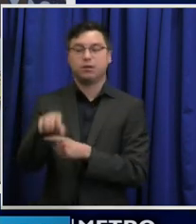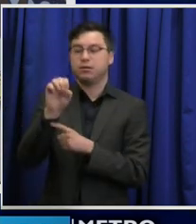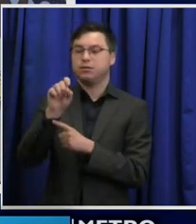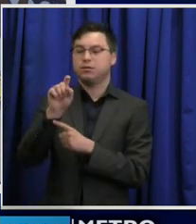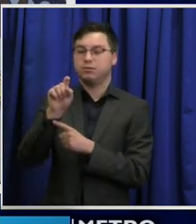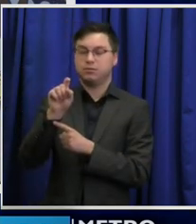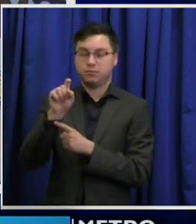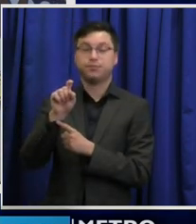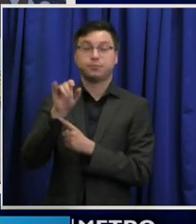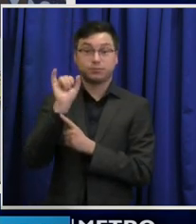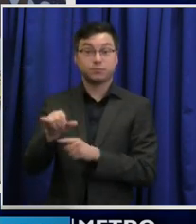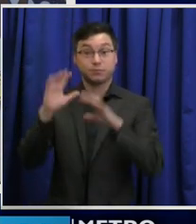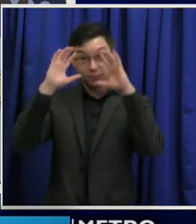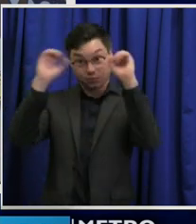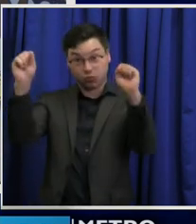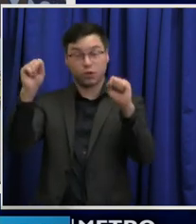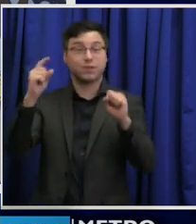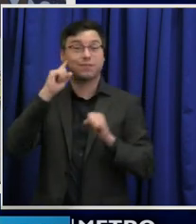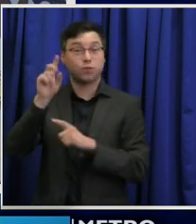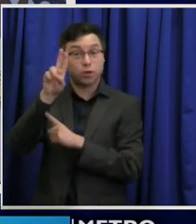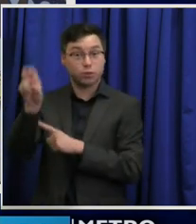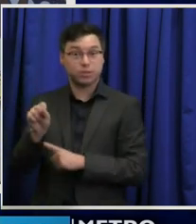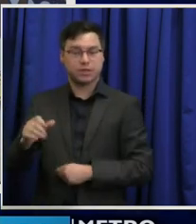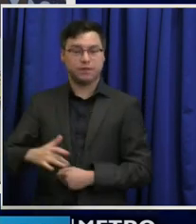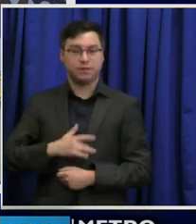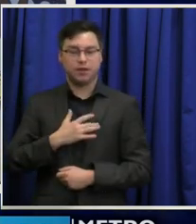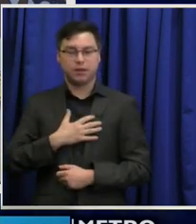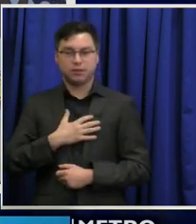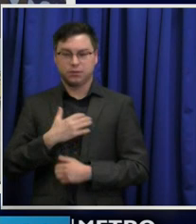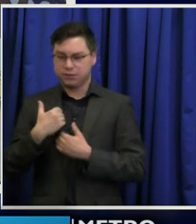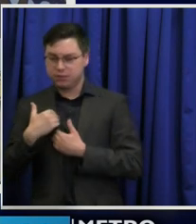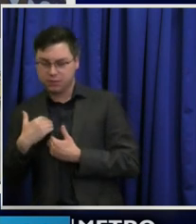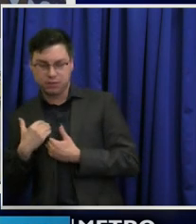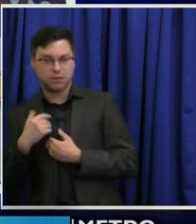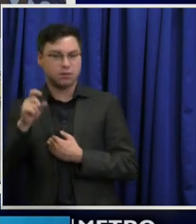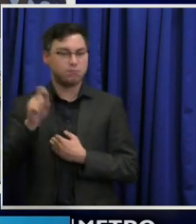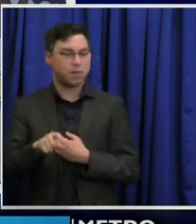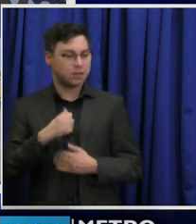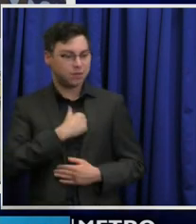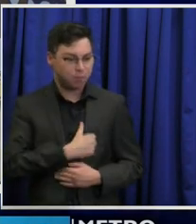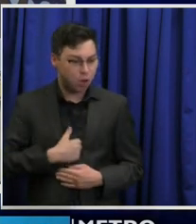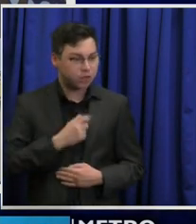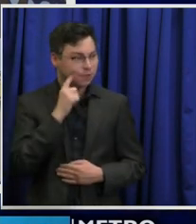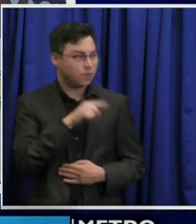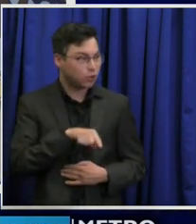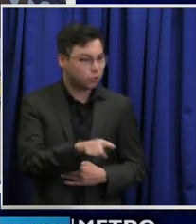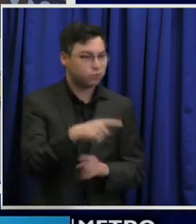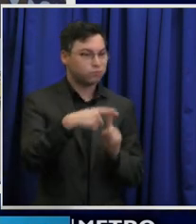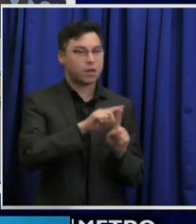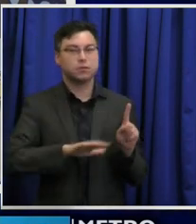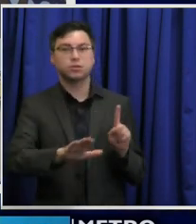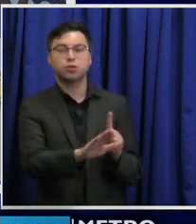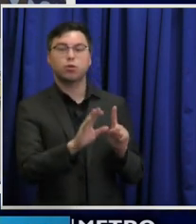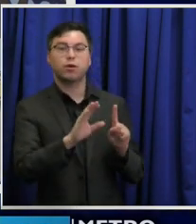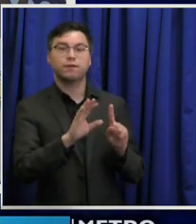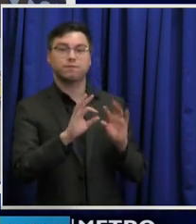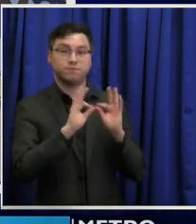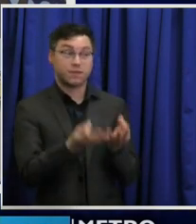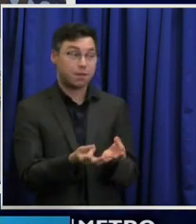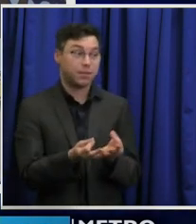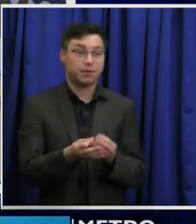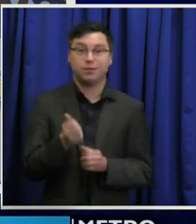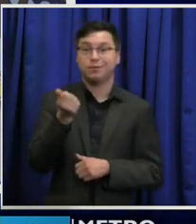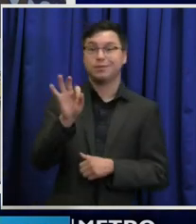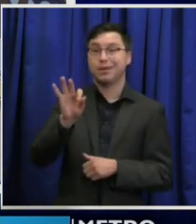that the president of the United States felt compelled to apologize to them and to their families. In 1932,